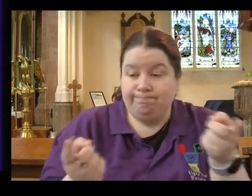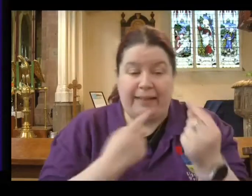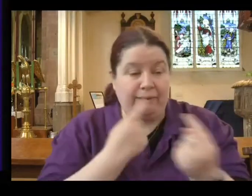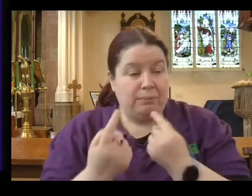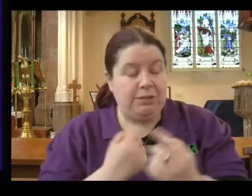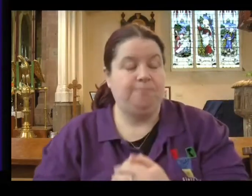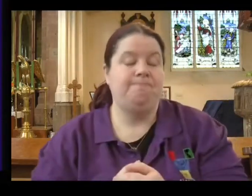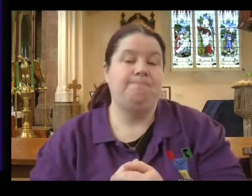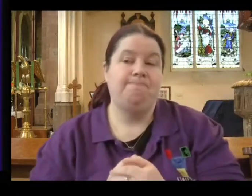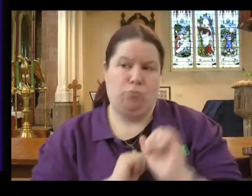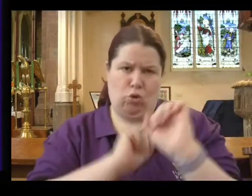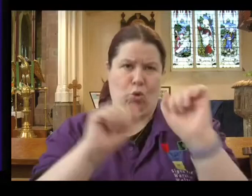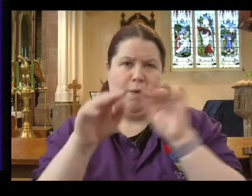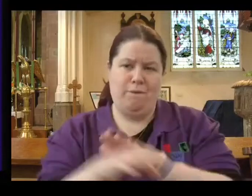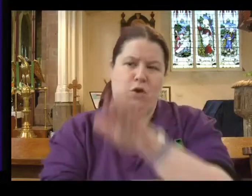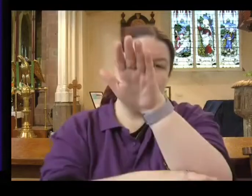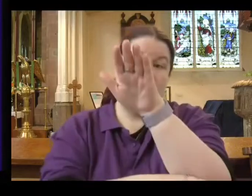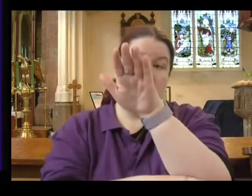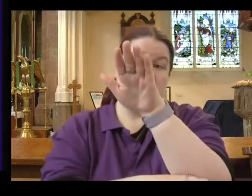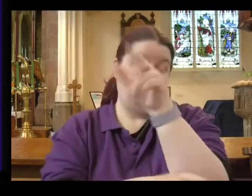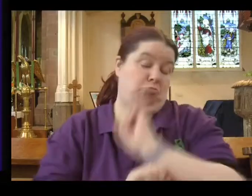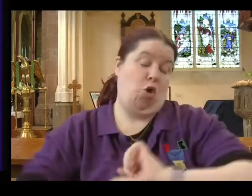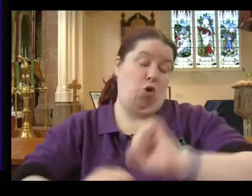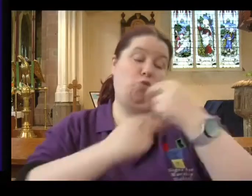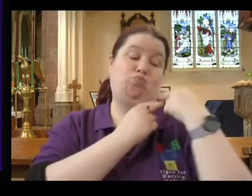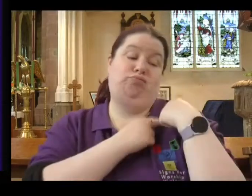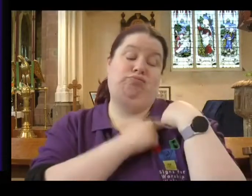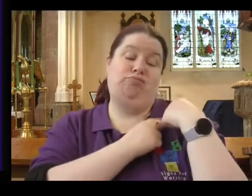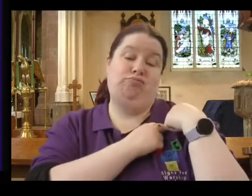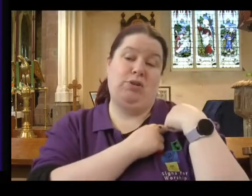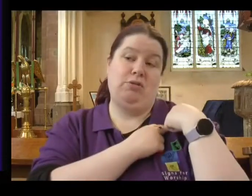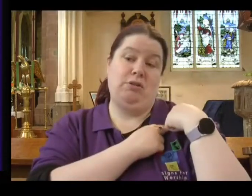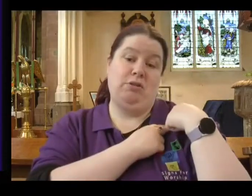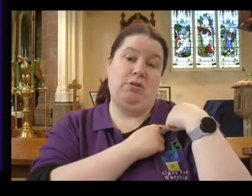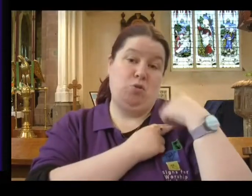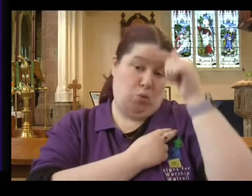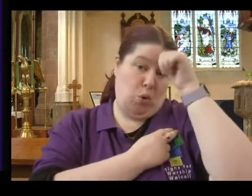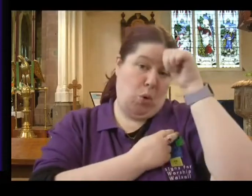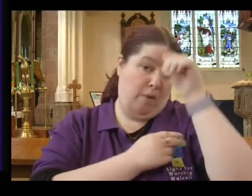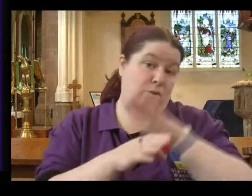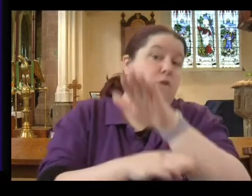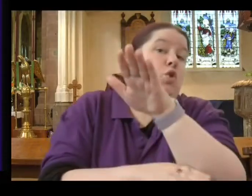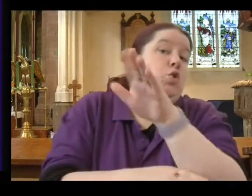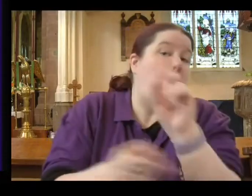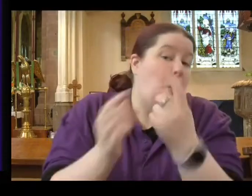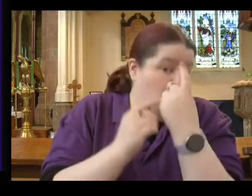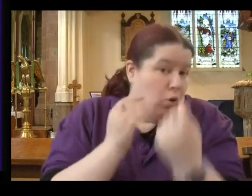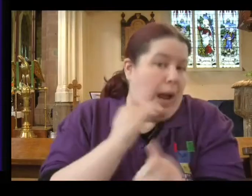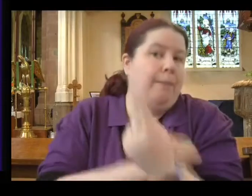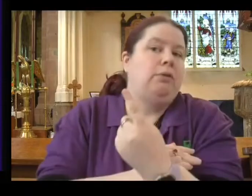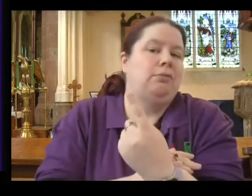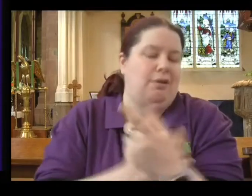Your future is up to you. You've heard the prognosis, you know the treatment. Your future is up to you.